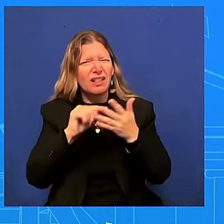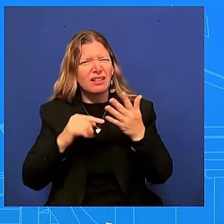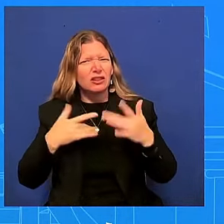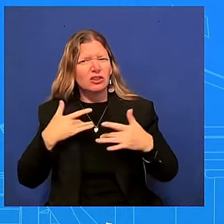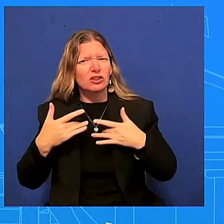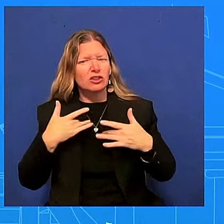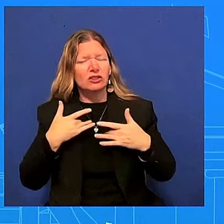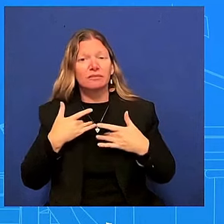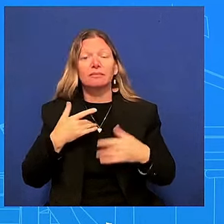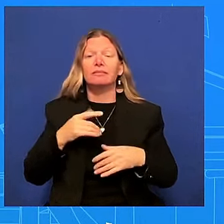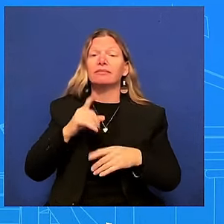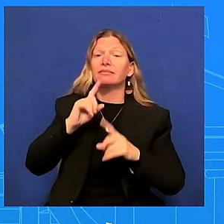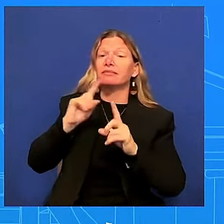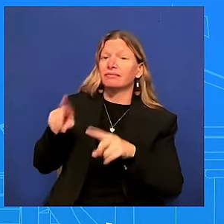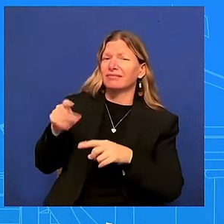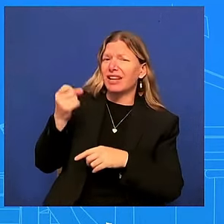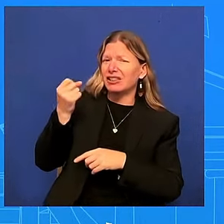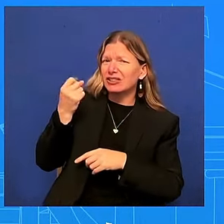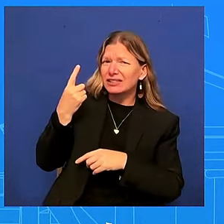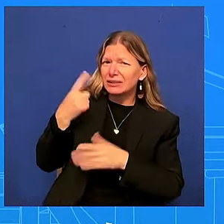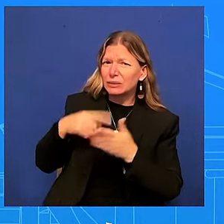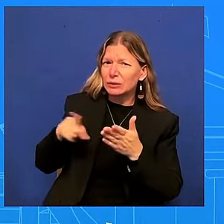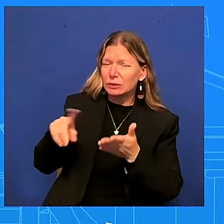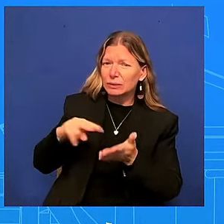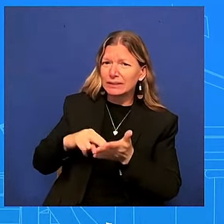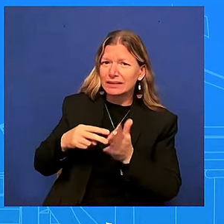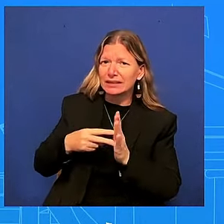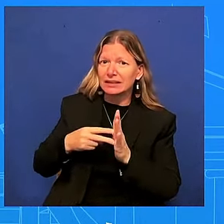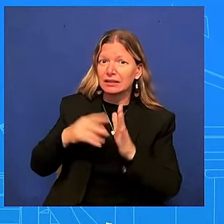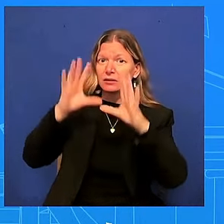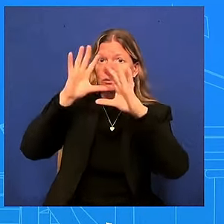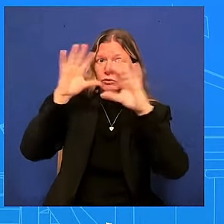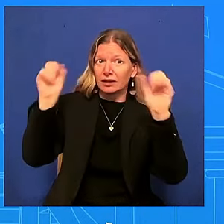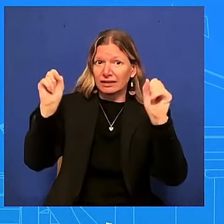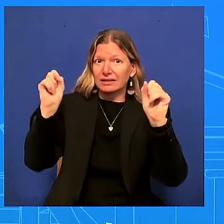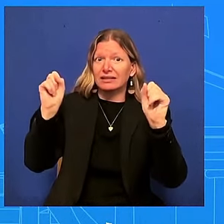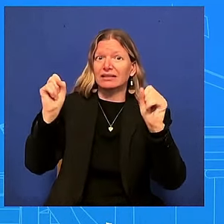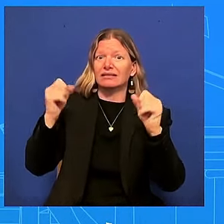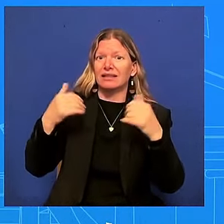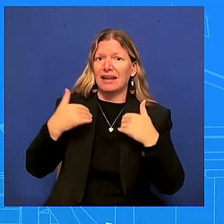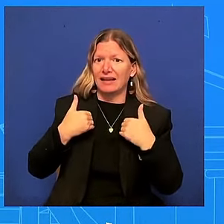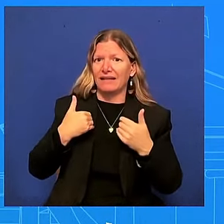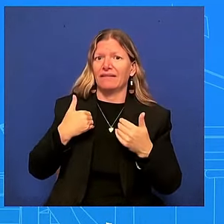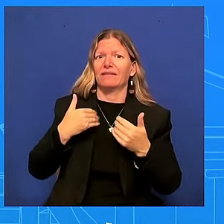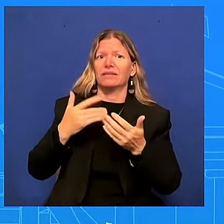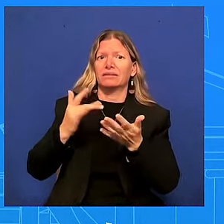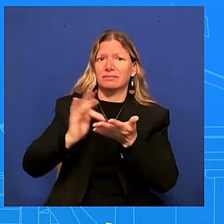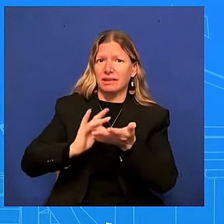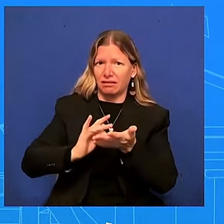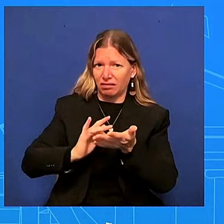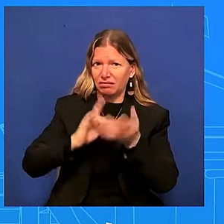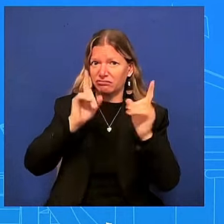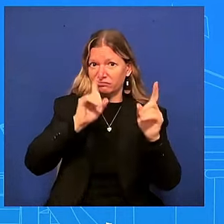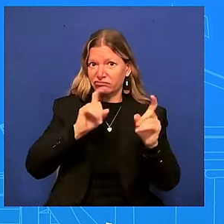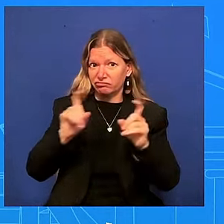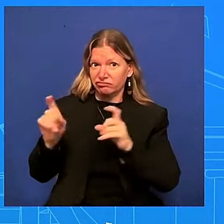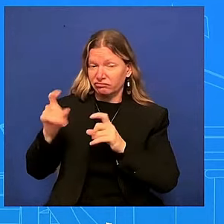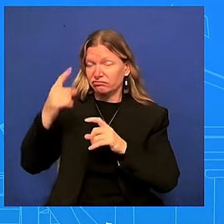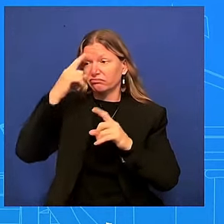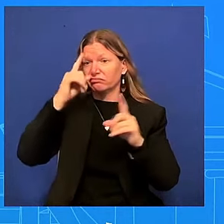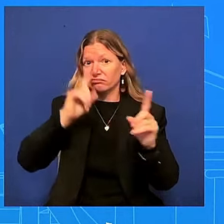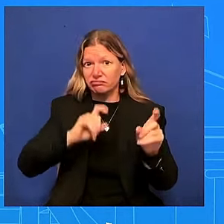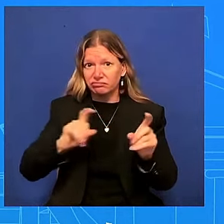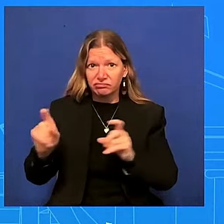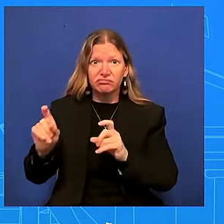you know medical examinations right and we release those medical examinations right we've done that the past couple of years we're going to continue to do